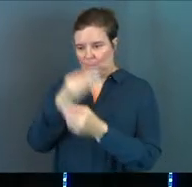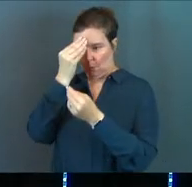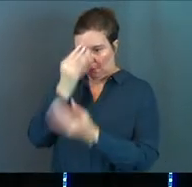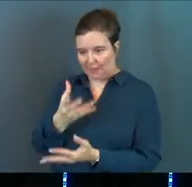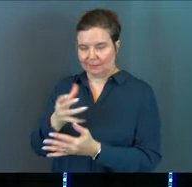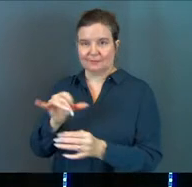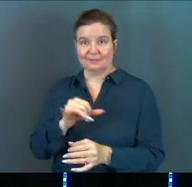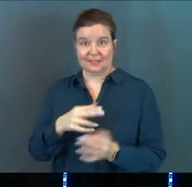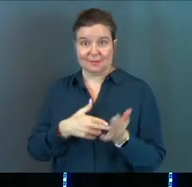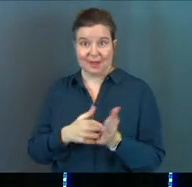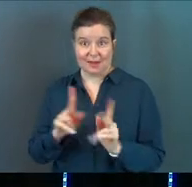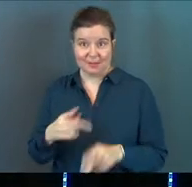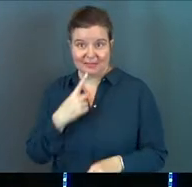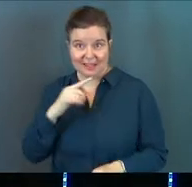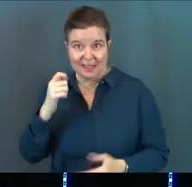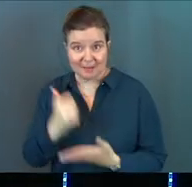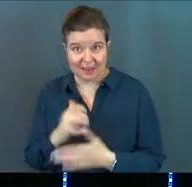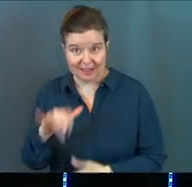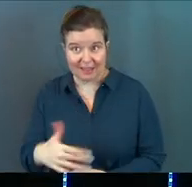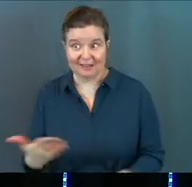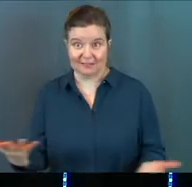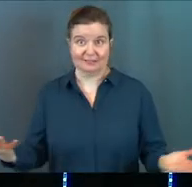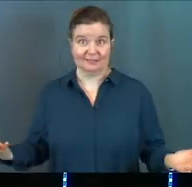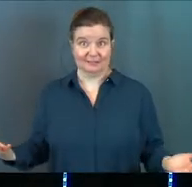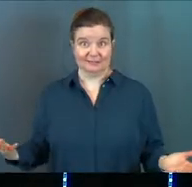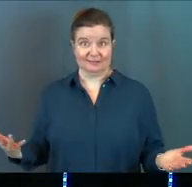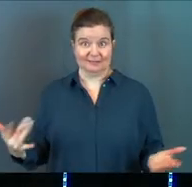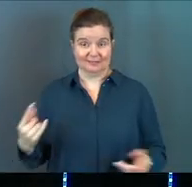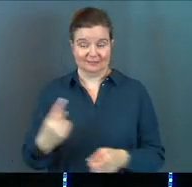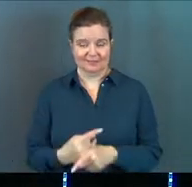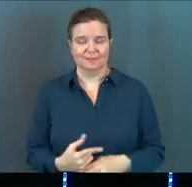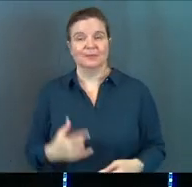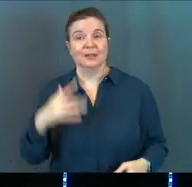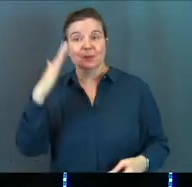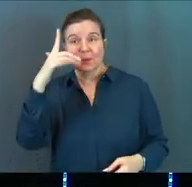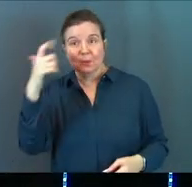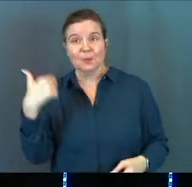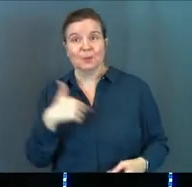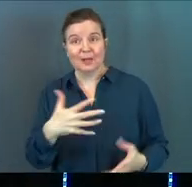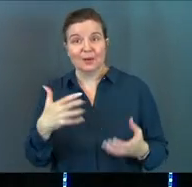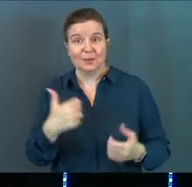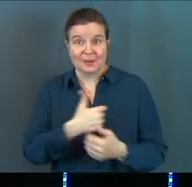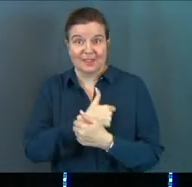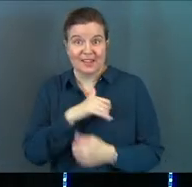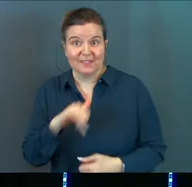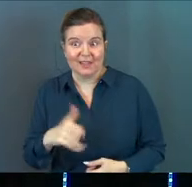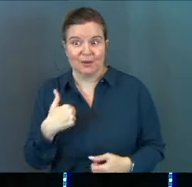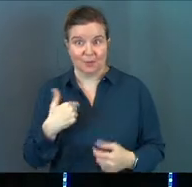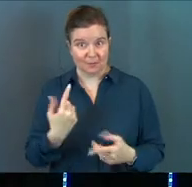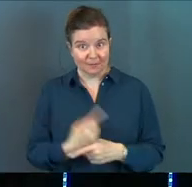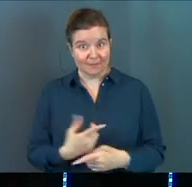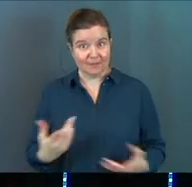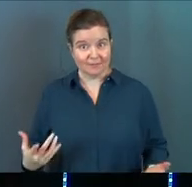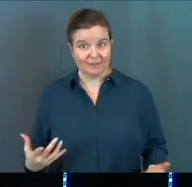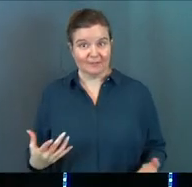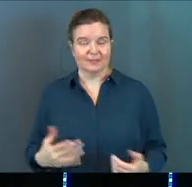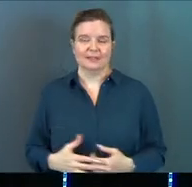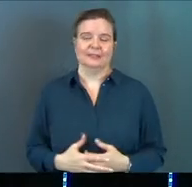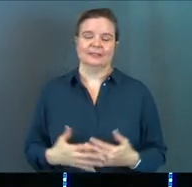Some honest person say amen to that. Amen. Because we would love that, would we not?